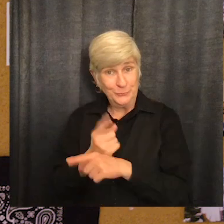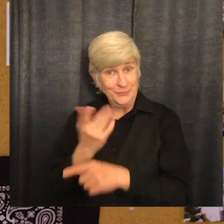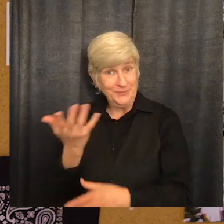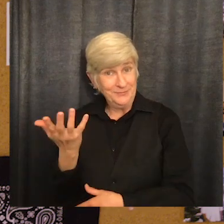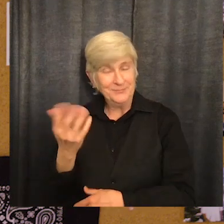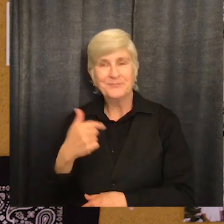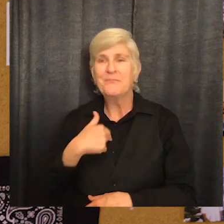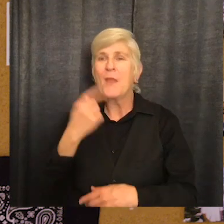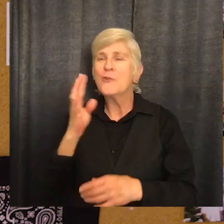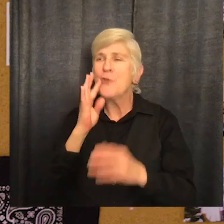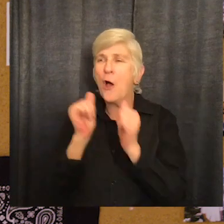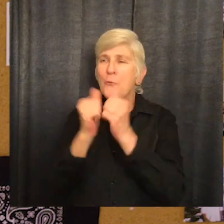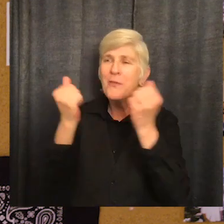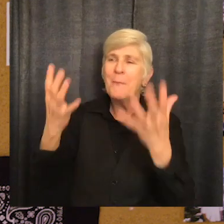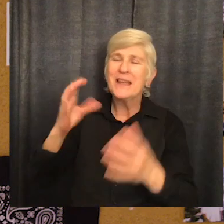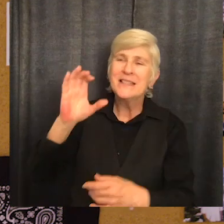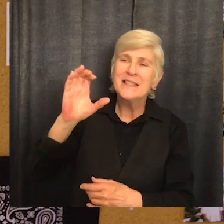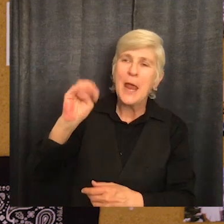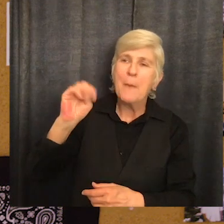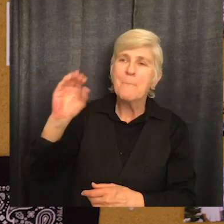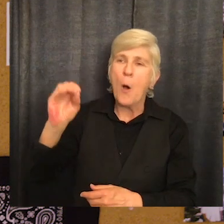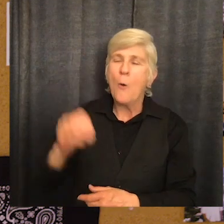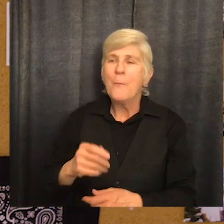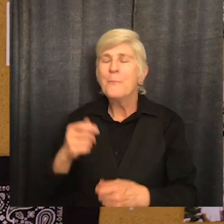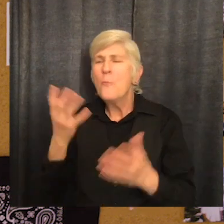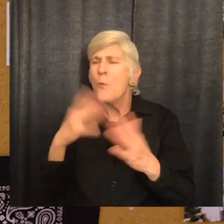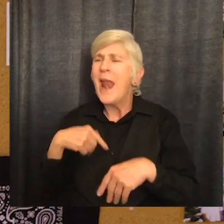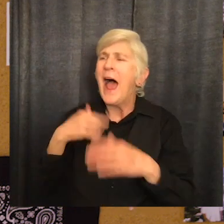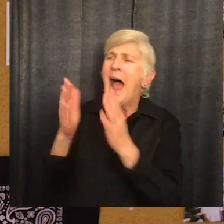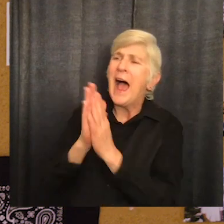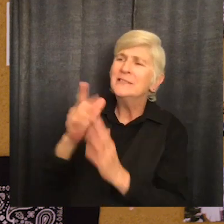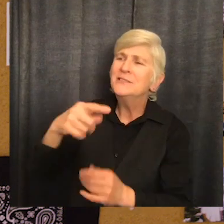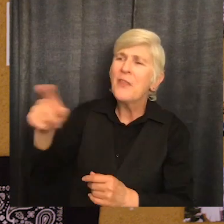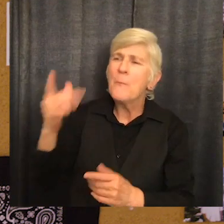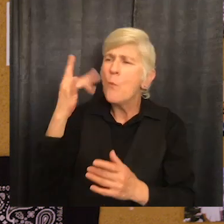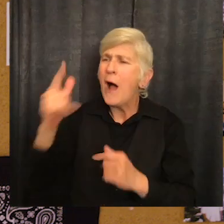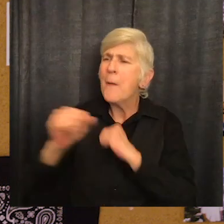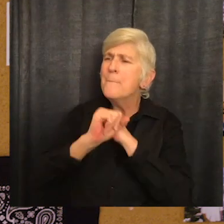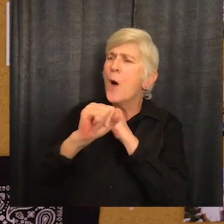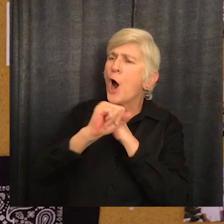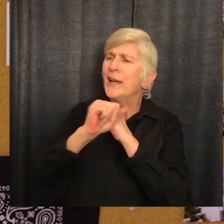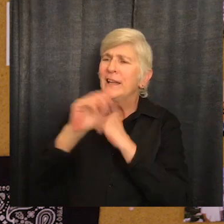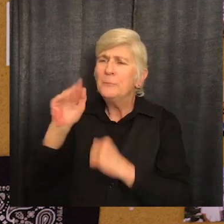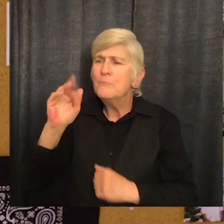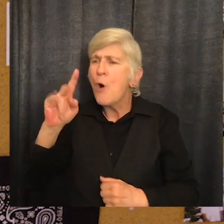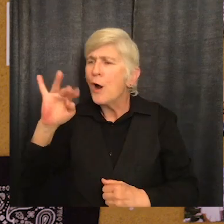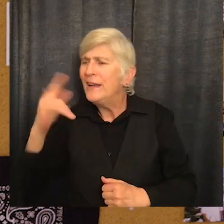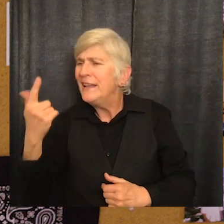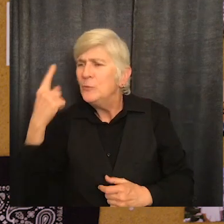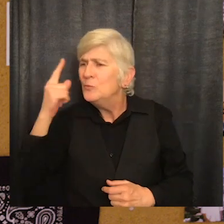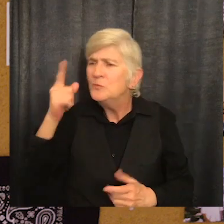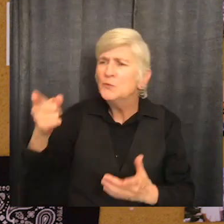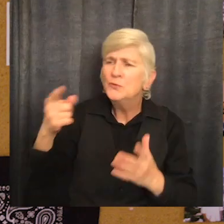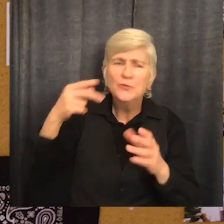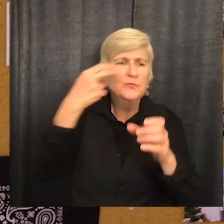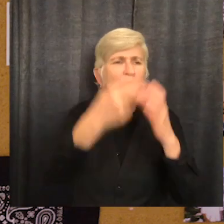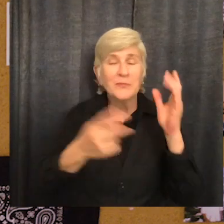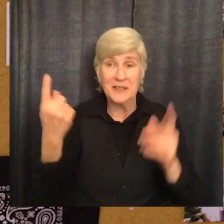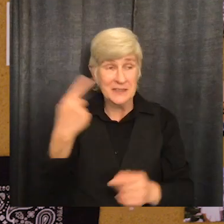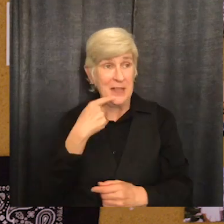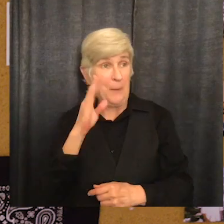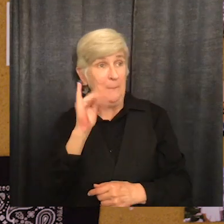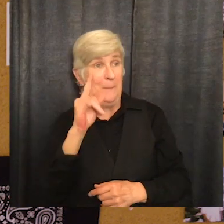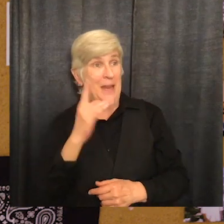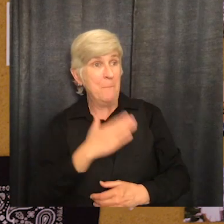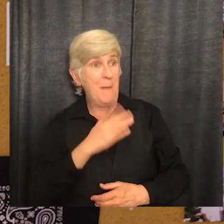I talked to lots of CMOs, and when I asked them why they went into marketing in the first place, they don't say it was to bid on their